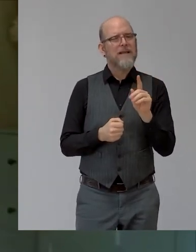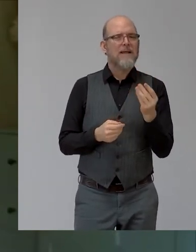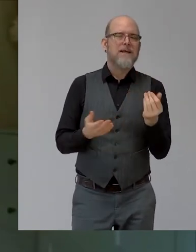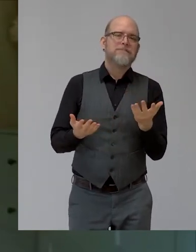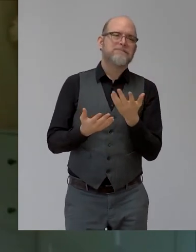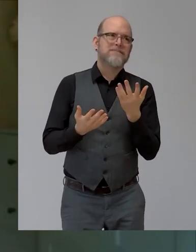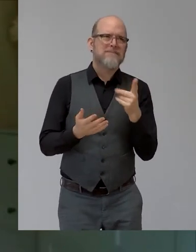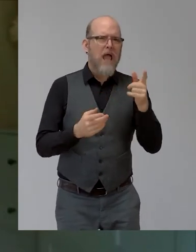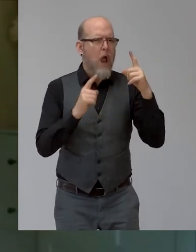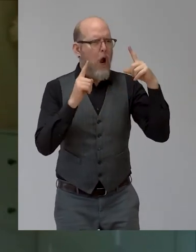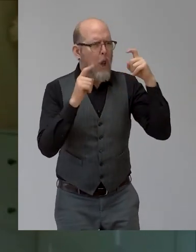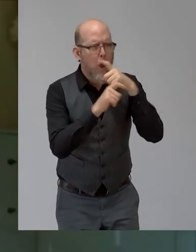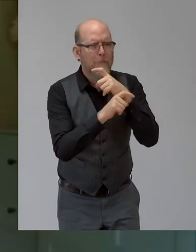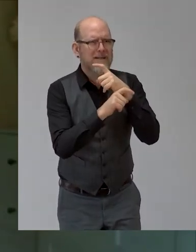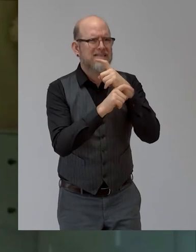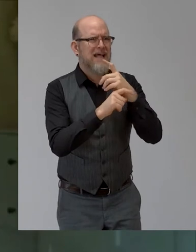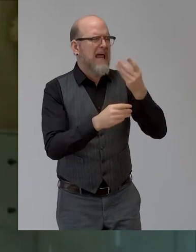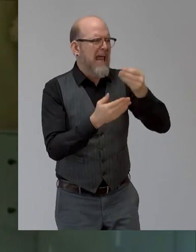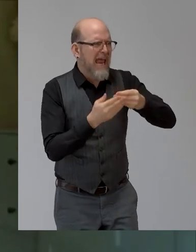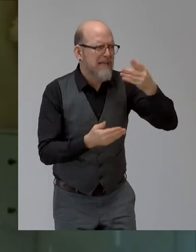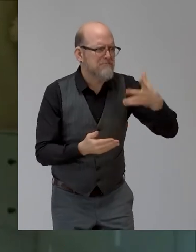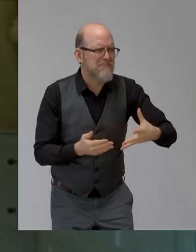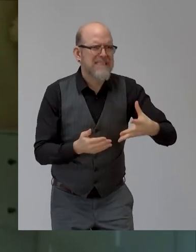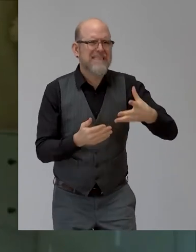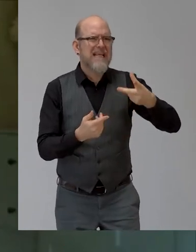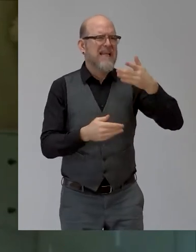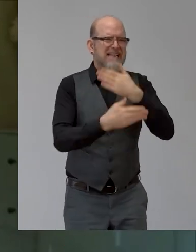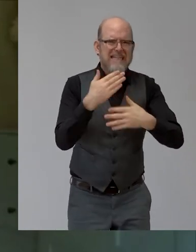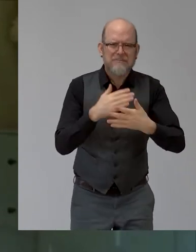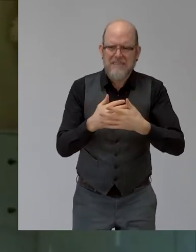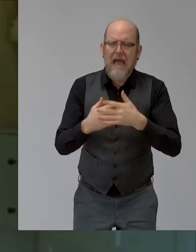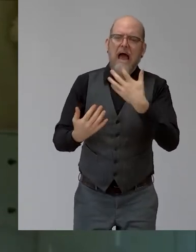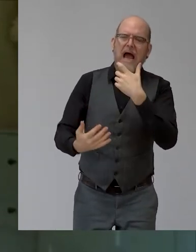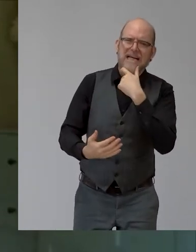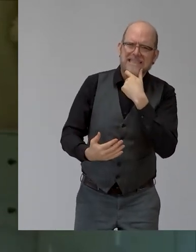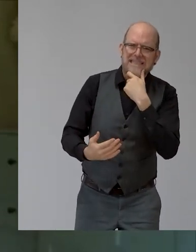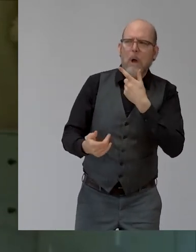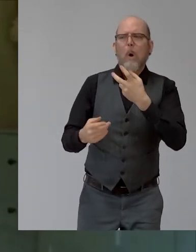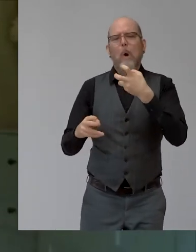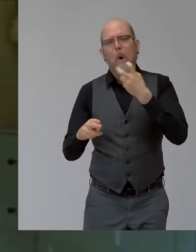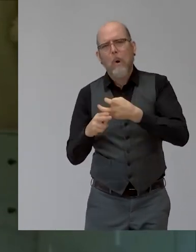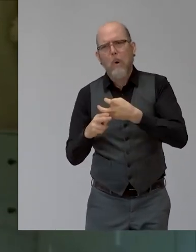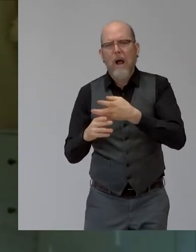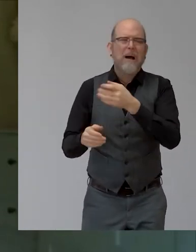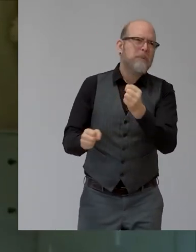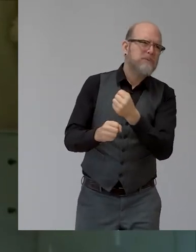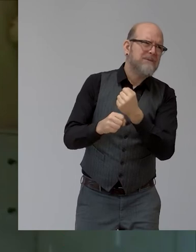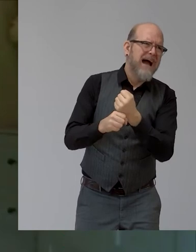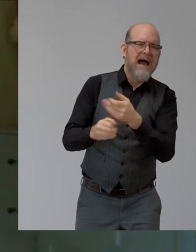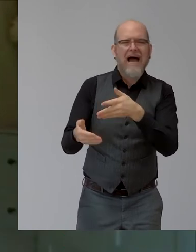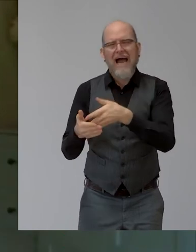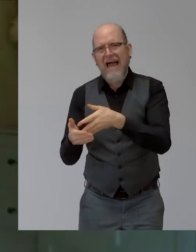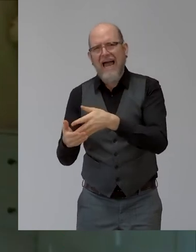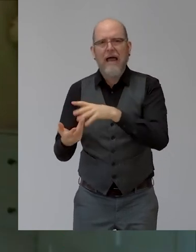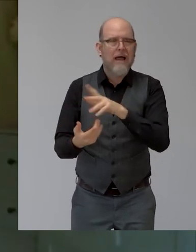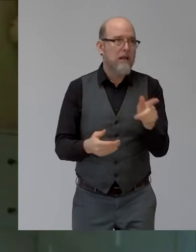that we are weaker, that we can't do as much for you or or whatever. We can probably prove otherwise. You know,